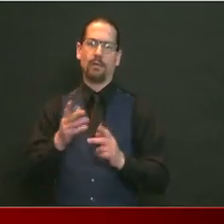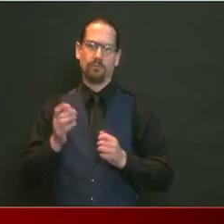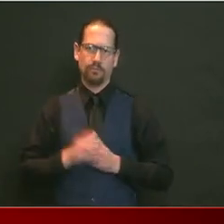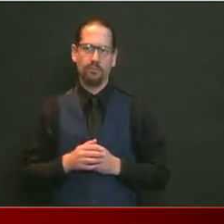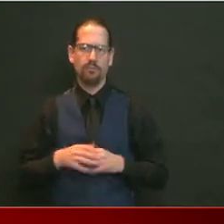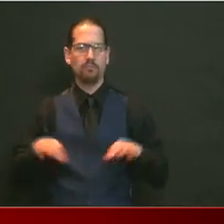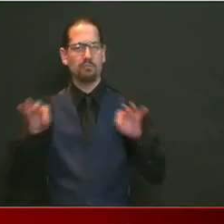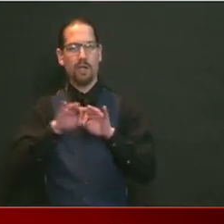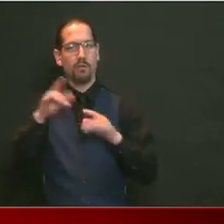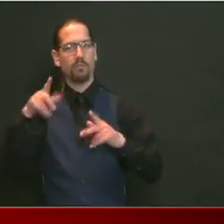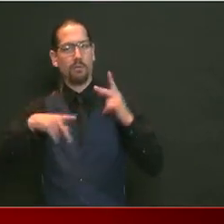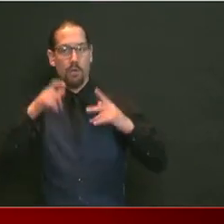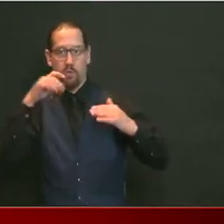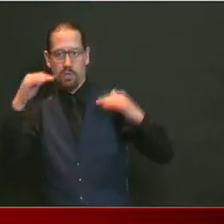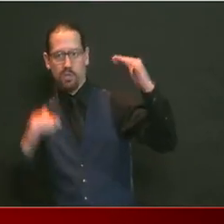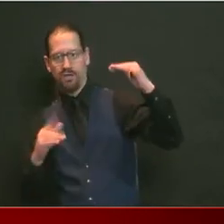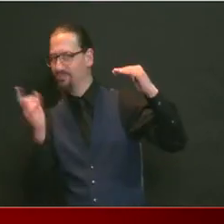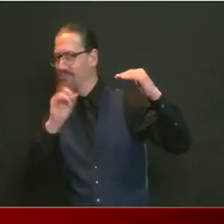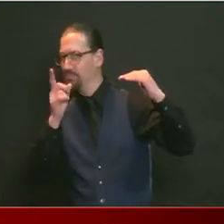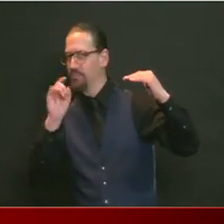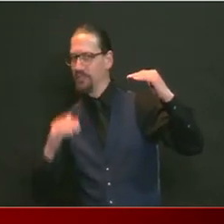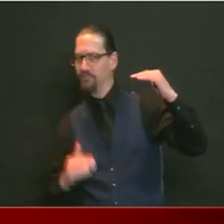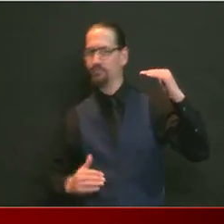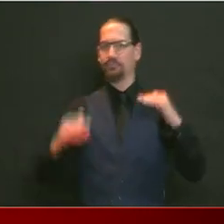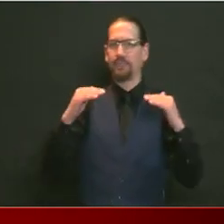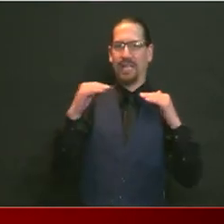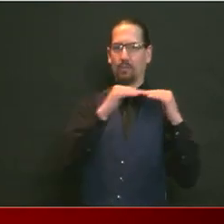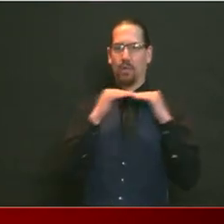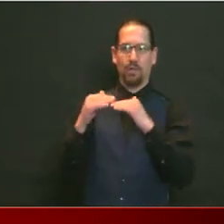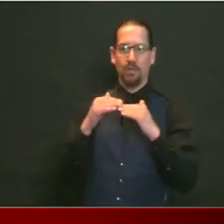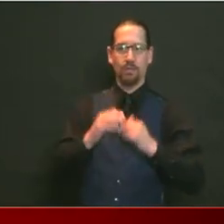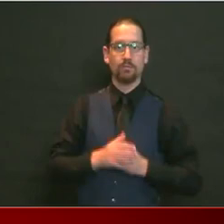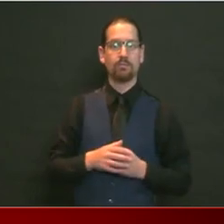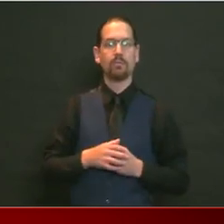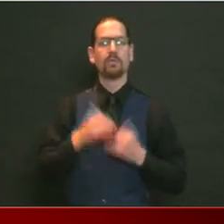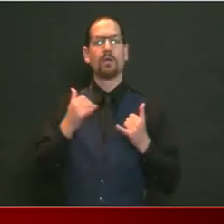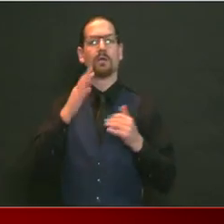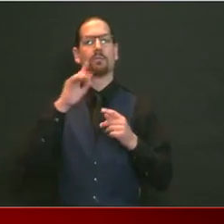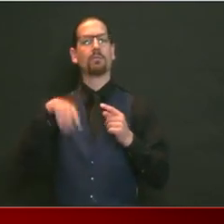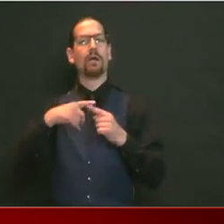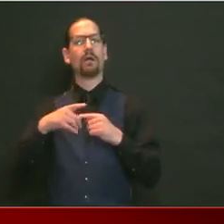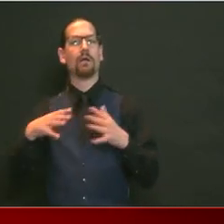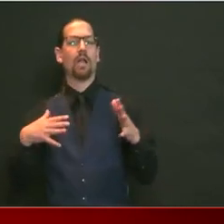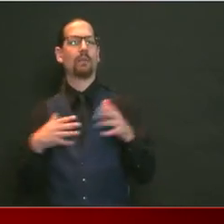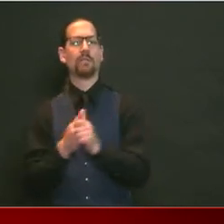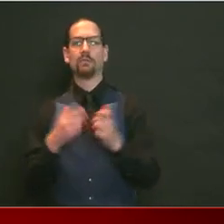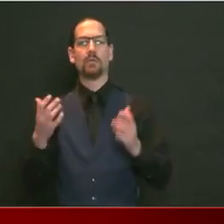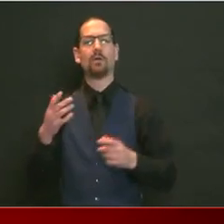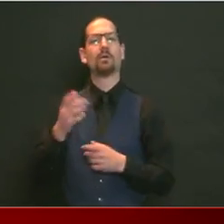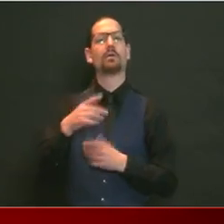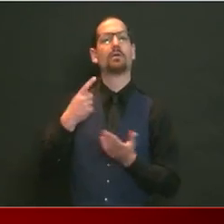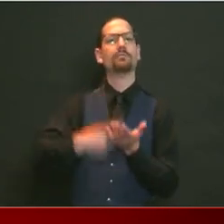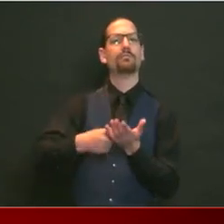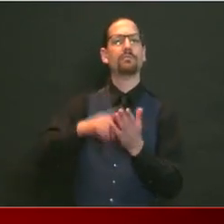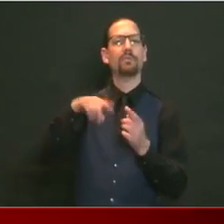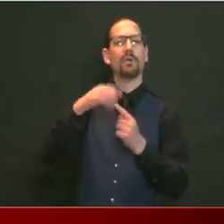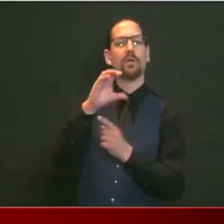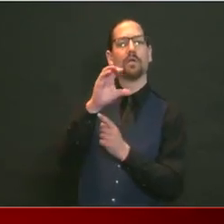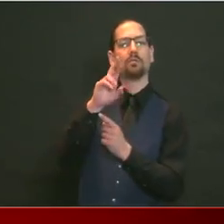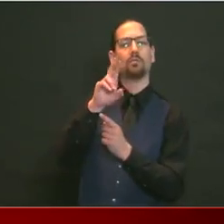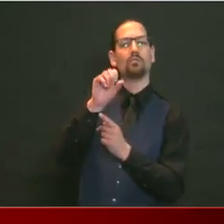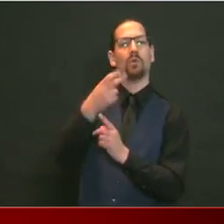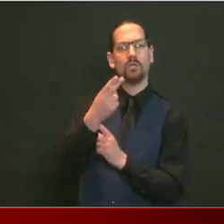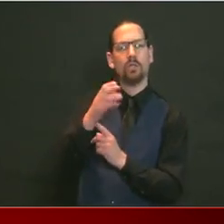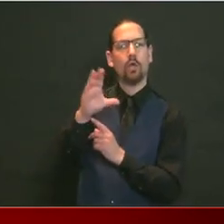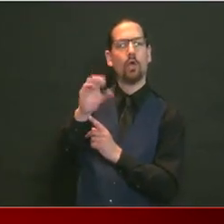finish, I'll return to the updates about the Crush COVID app that we discussed yesterday, and as the Governor shared,